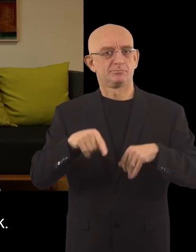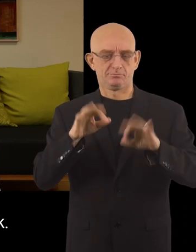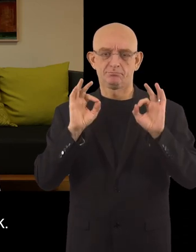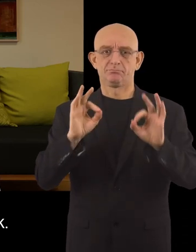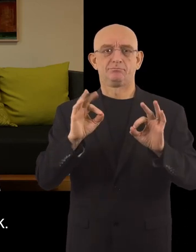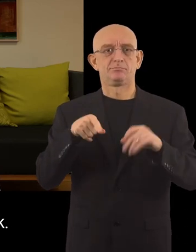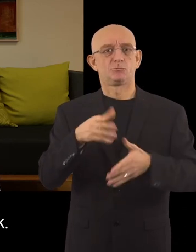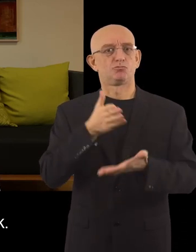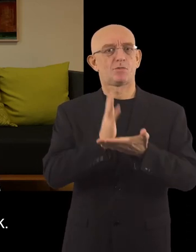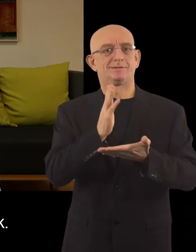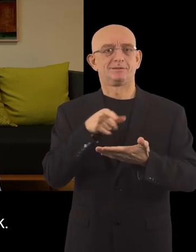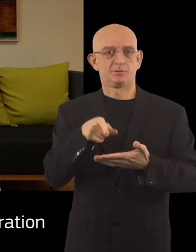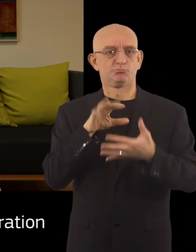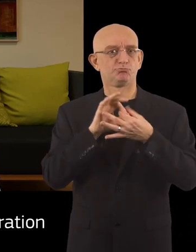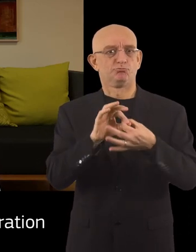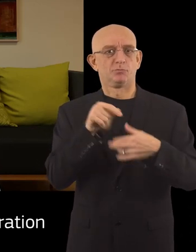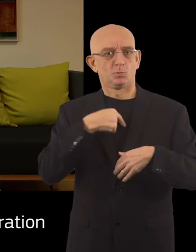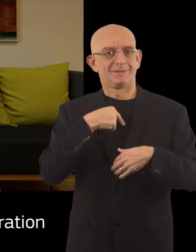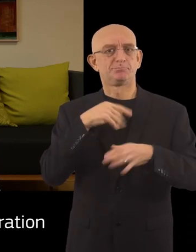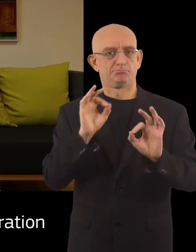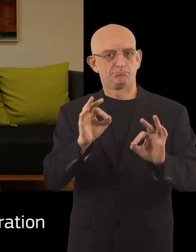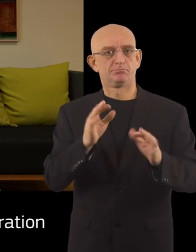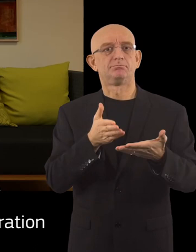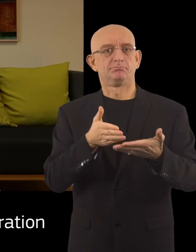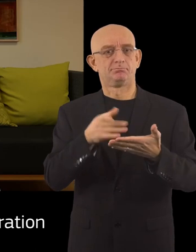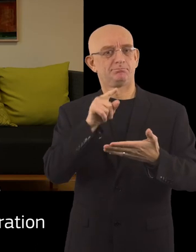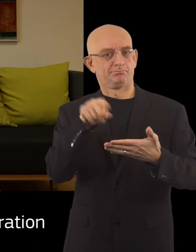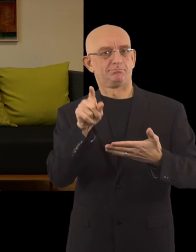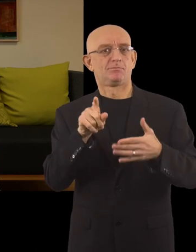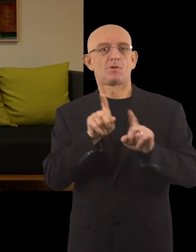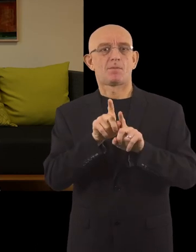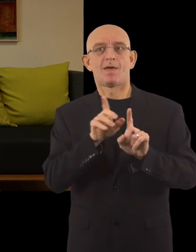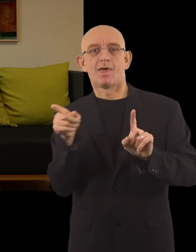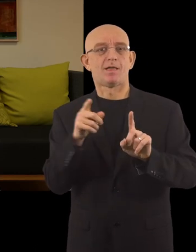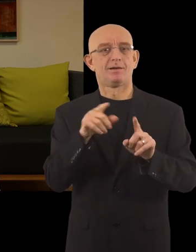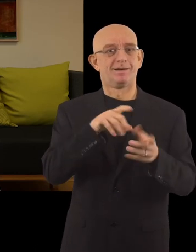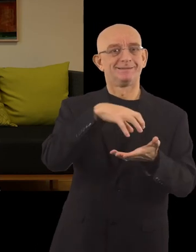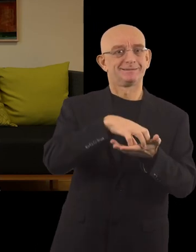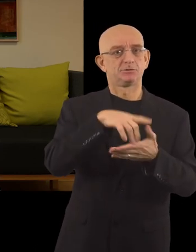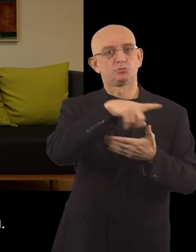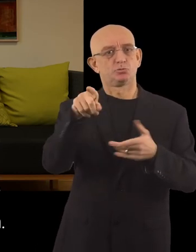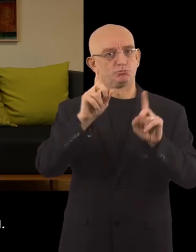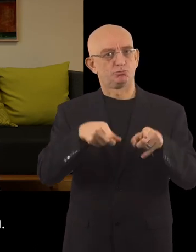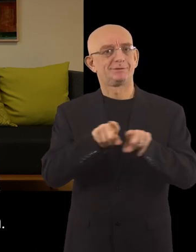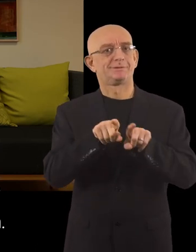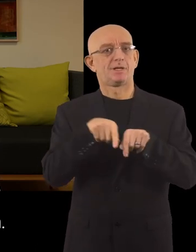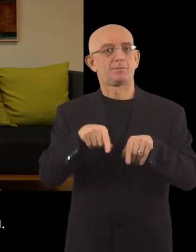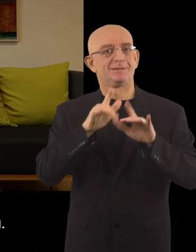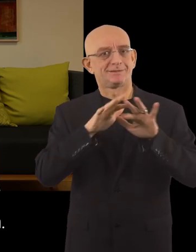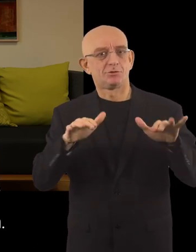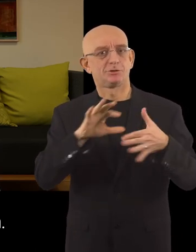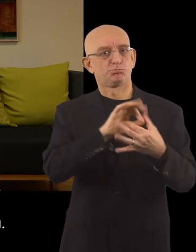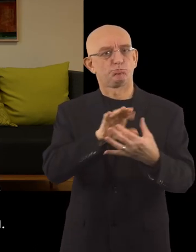that we are on the right track. We also hope that we can serve as an inspiration for other cities to use this method in their work for